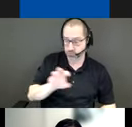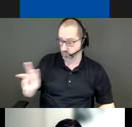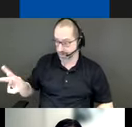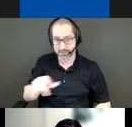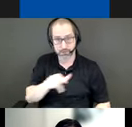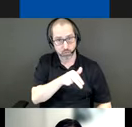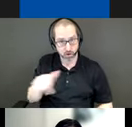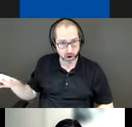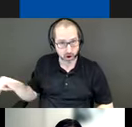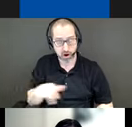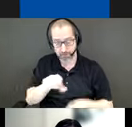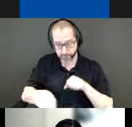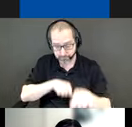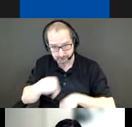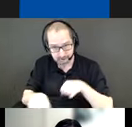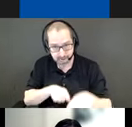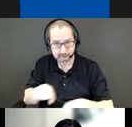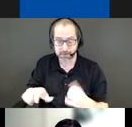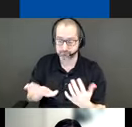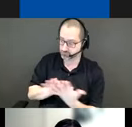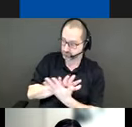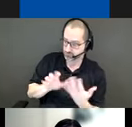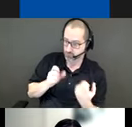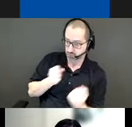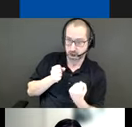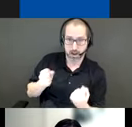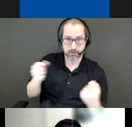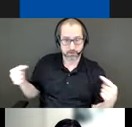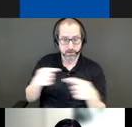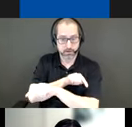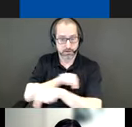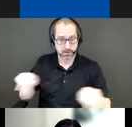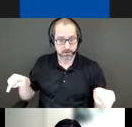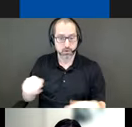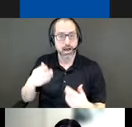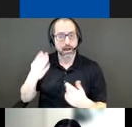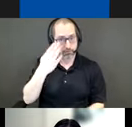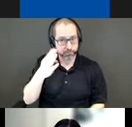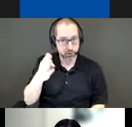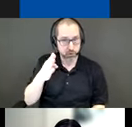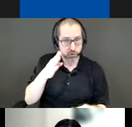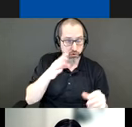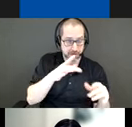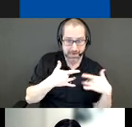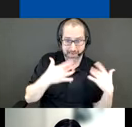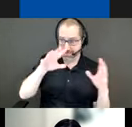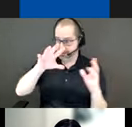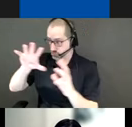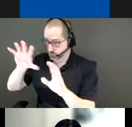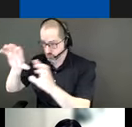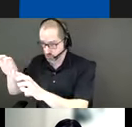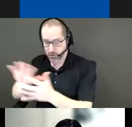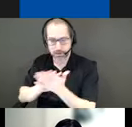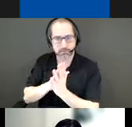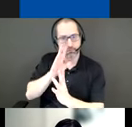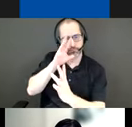with the drivers using lakeshore the blue gradient creates a dynamic perspective that really pulls you through the site through a sense of